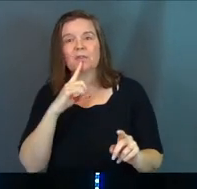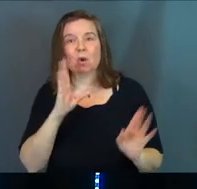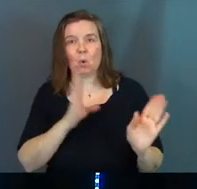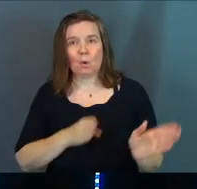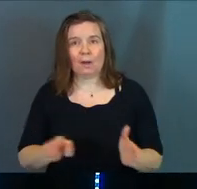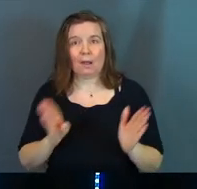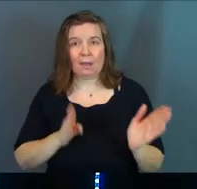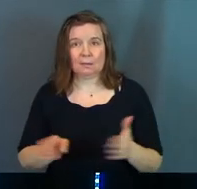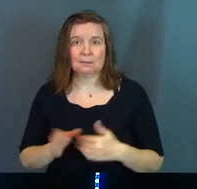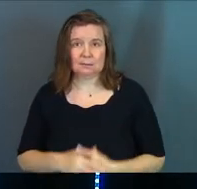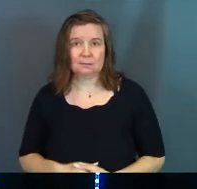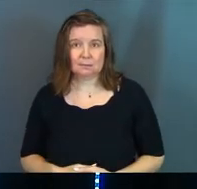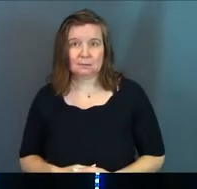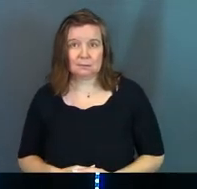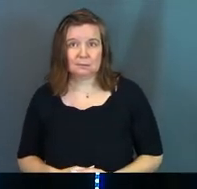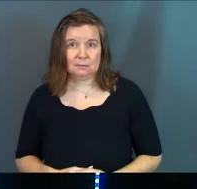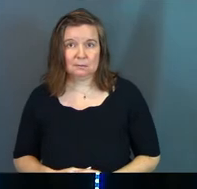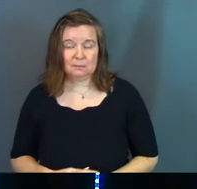they're organized.